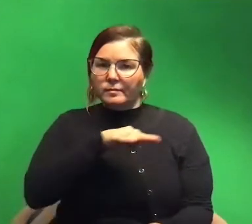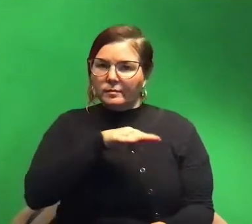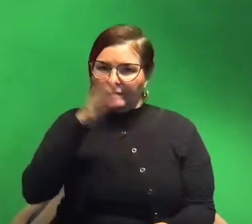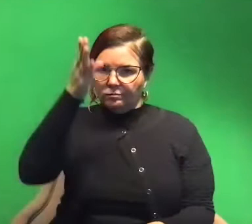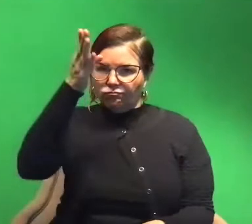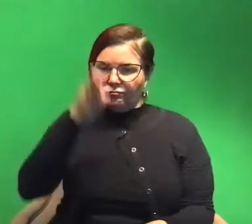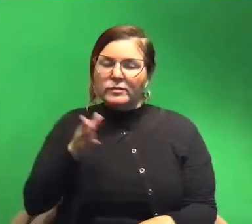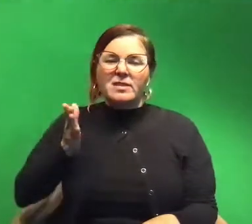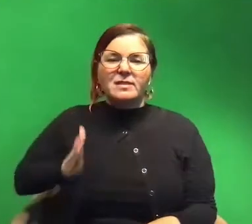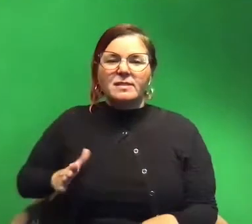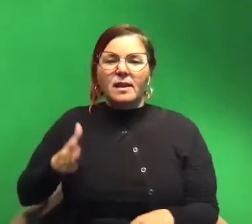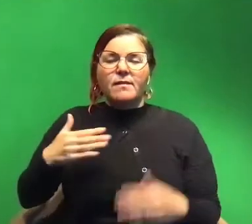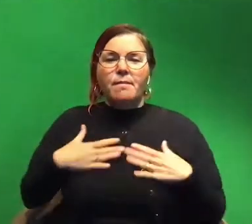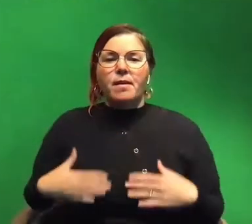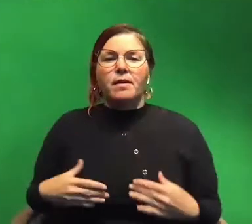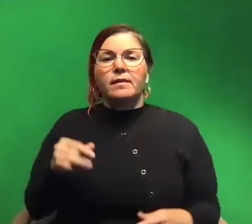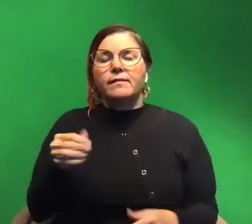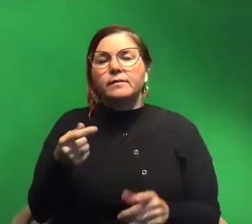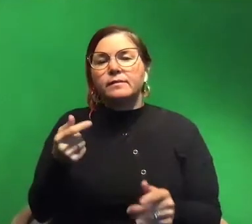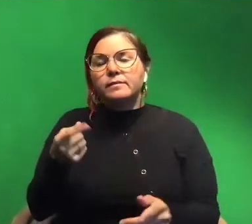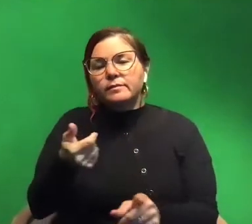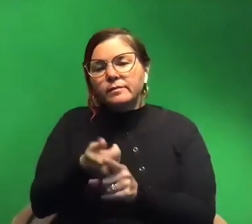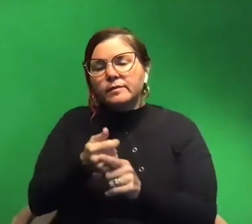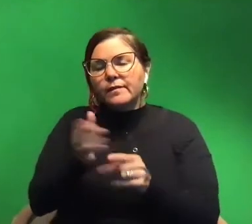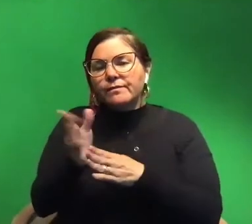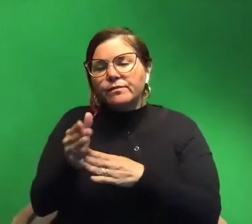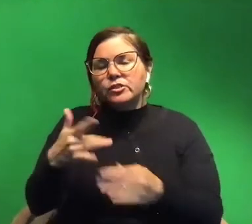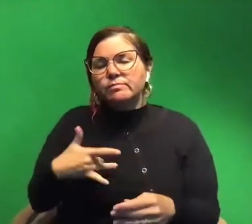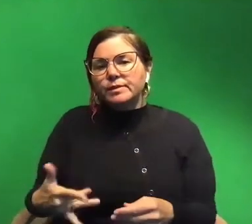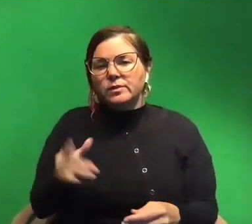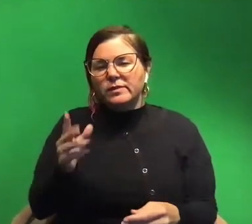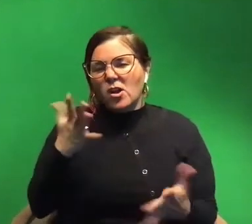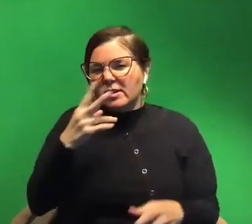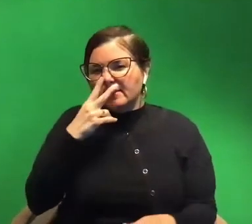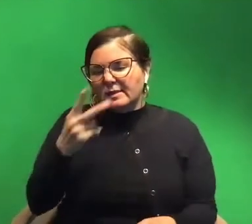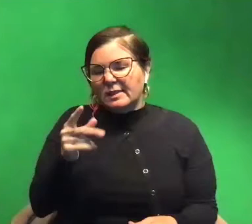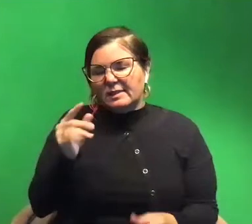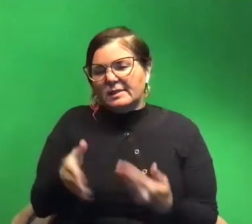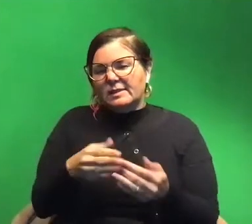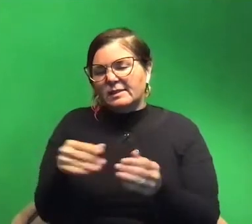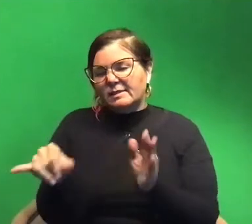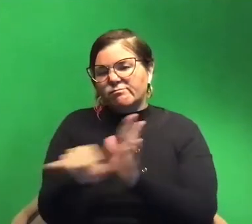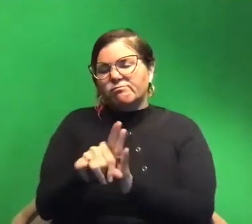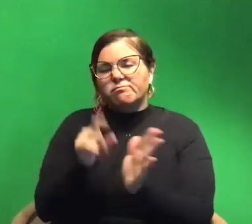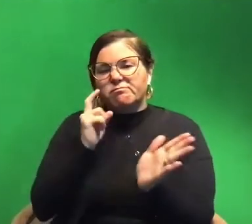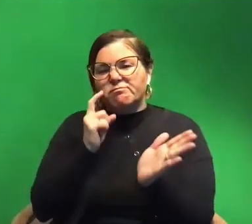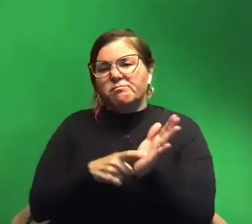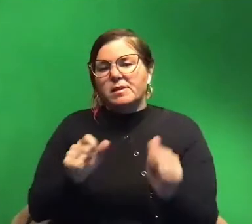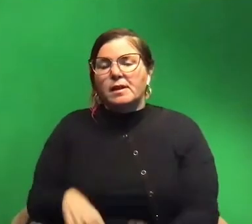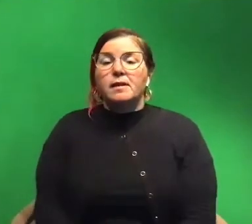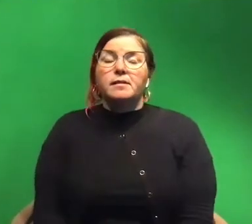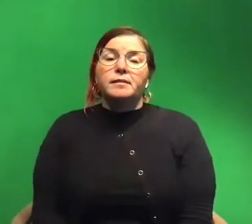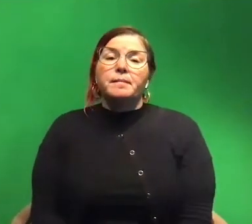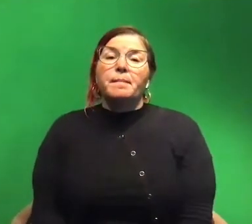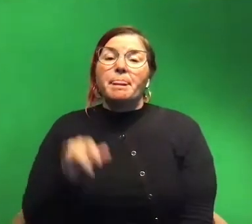body. Um if you're someone who fishes often you've probably seen it it's easy to spot. Um and along this